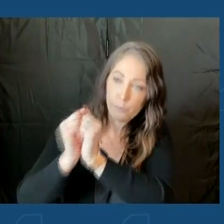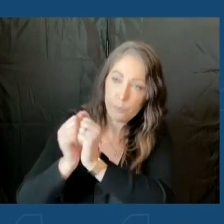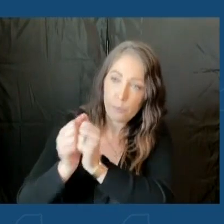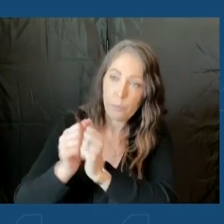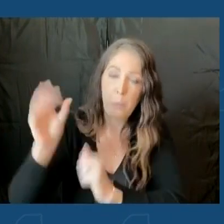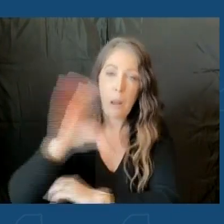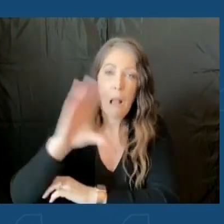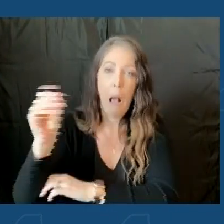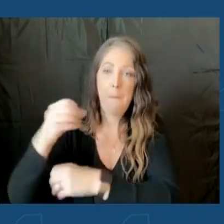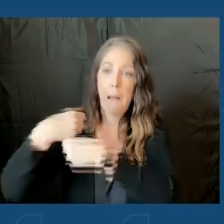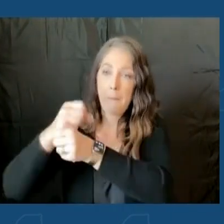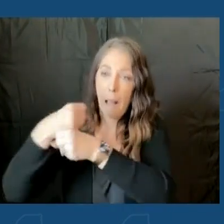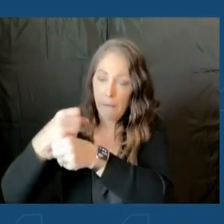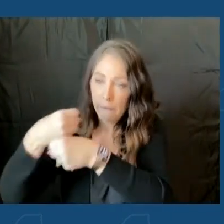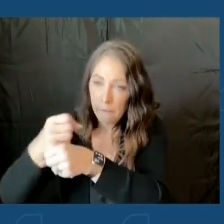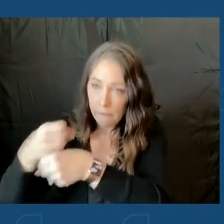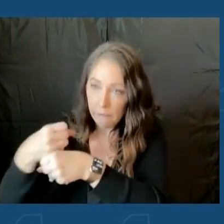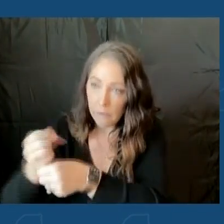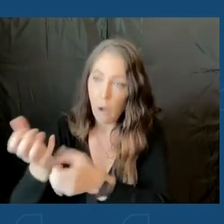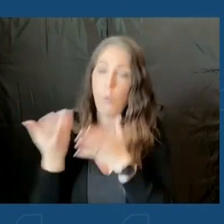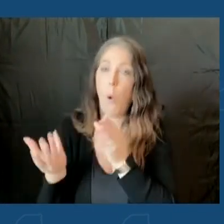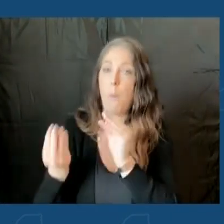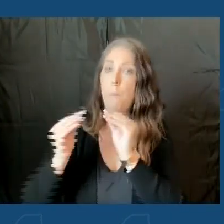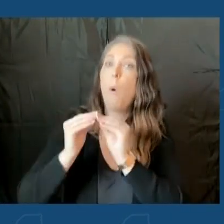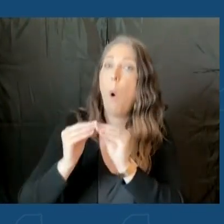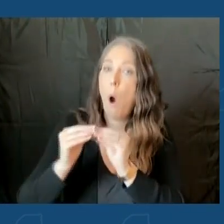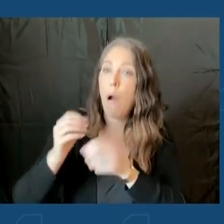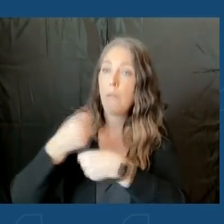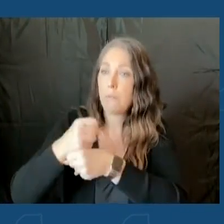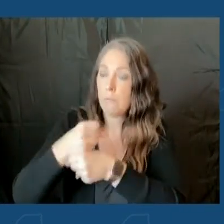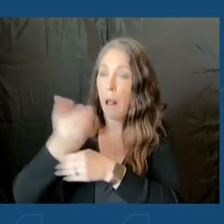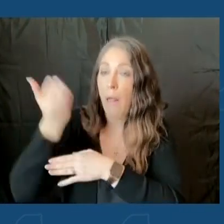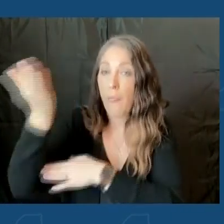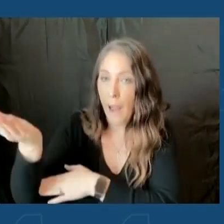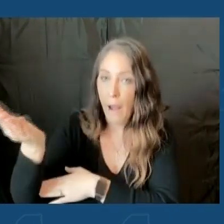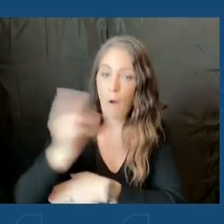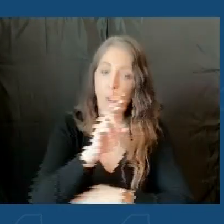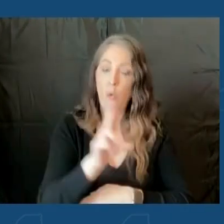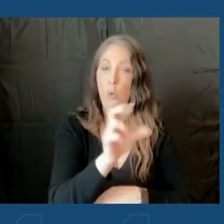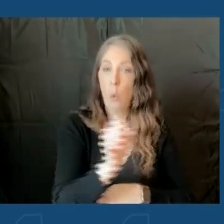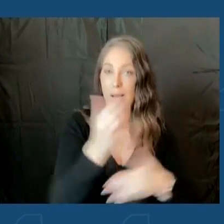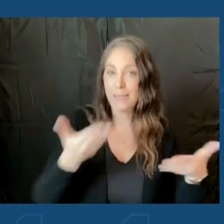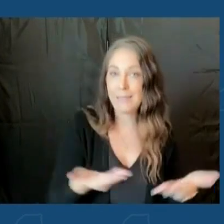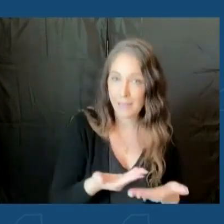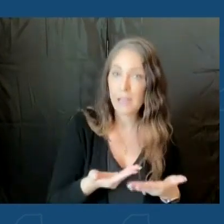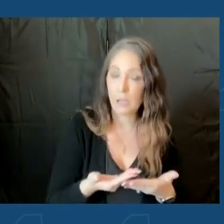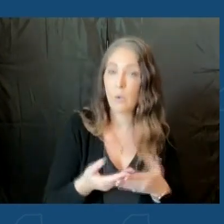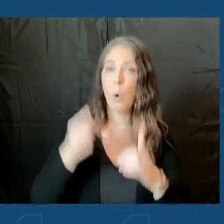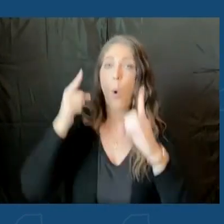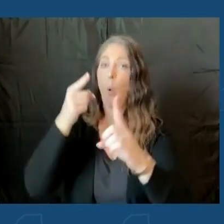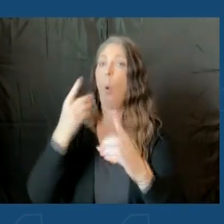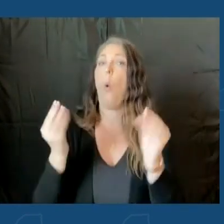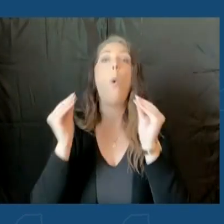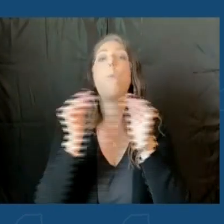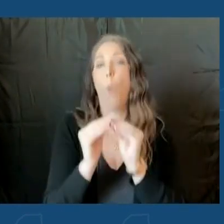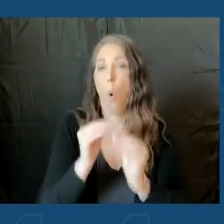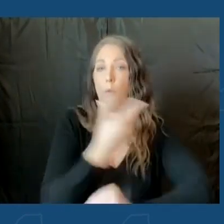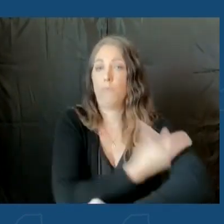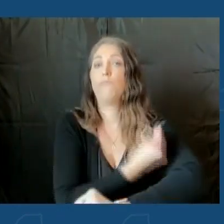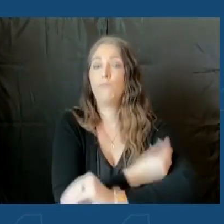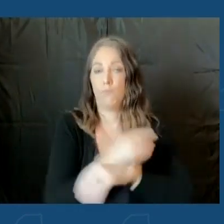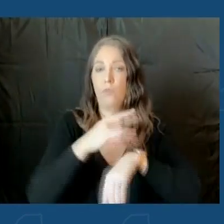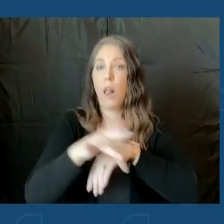more vaccines produced, both there and in the United States. And with the goal of more and more vaccines becoming available. Let me just finish the last point.